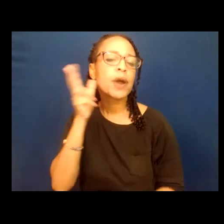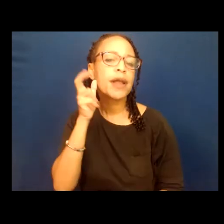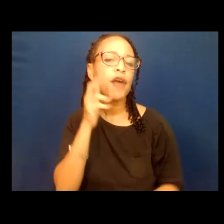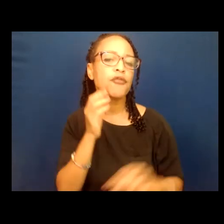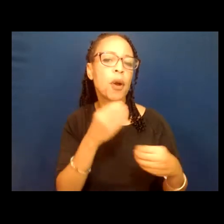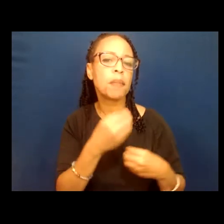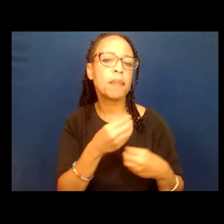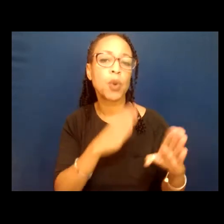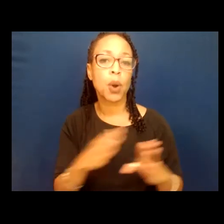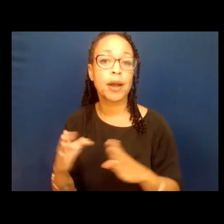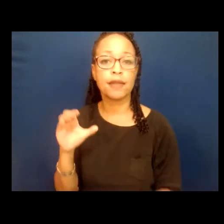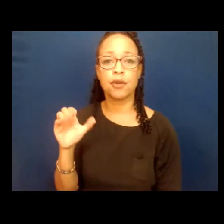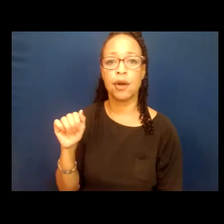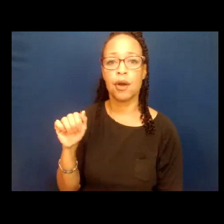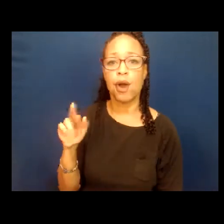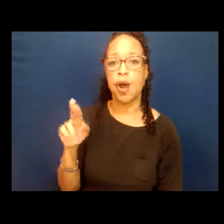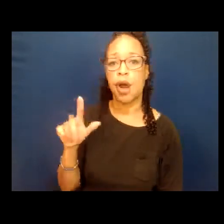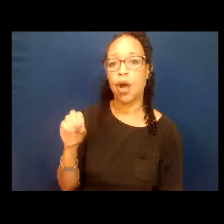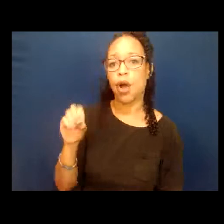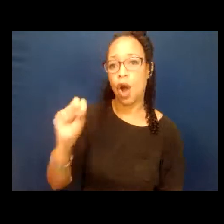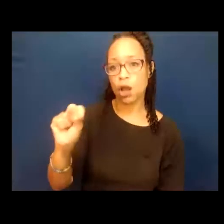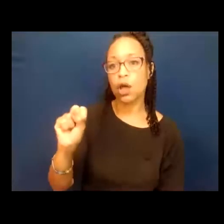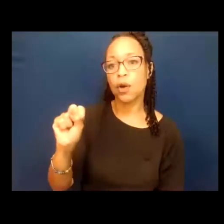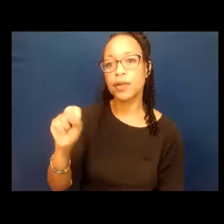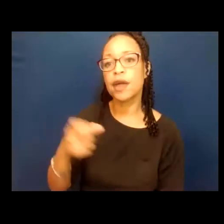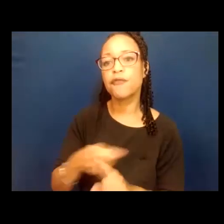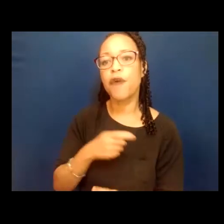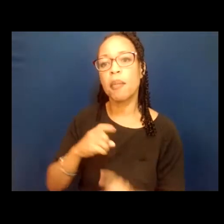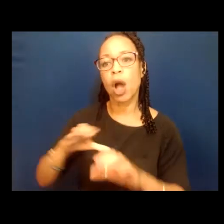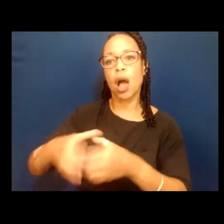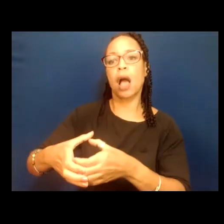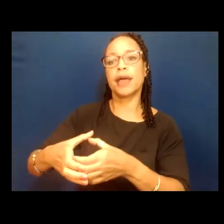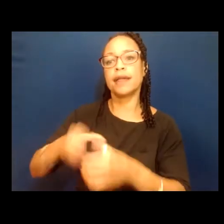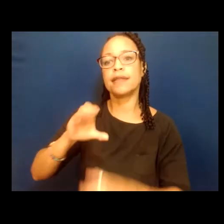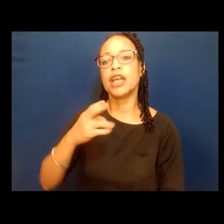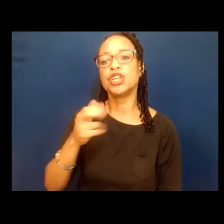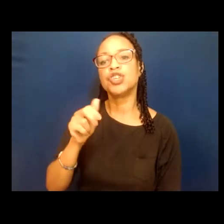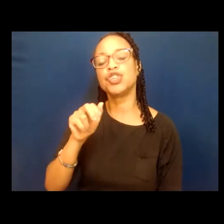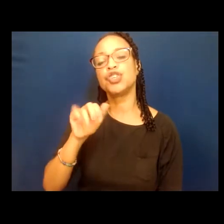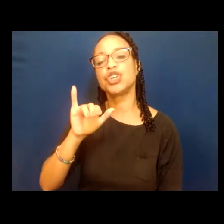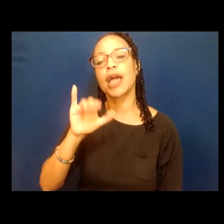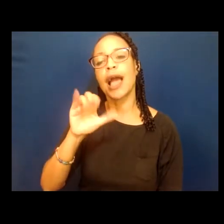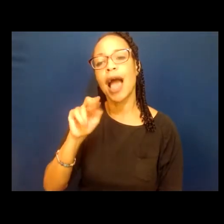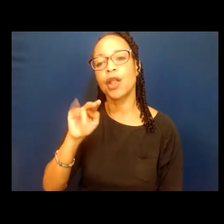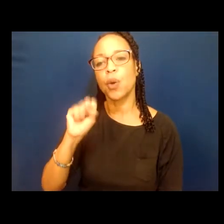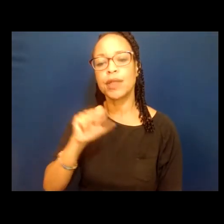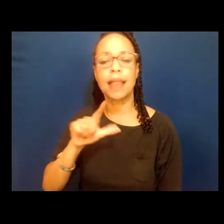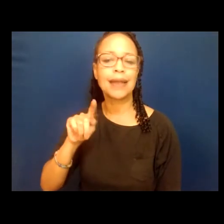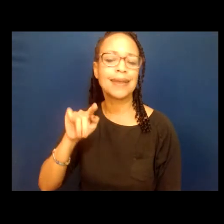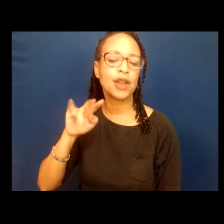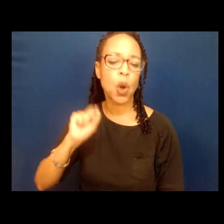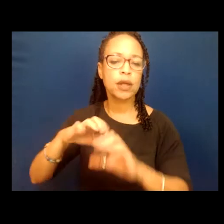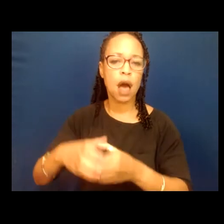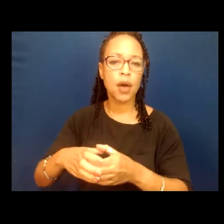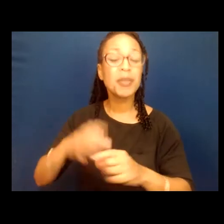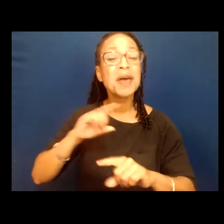going to hear from Carlos Alcala from our Chicano-Latino caucus. But I have a very special treat tonight. I want to